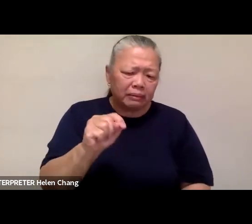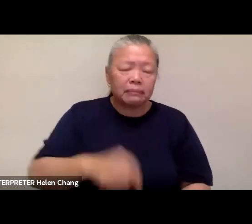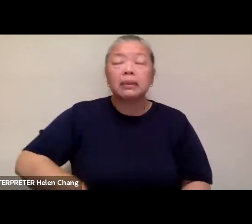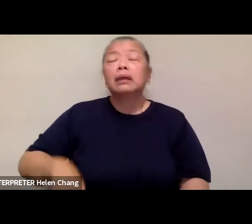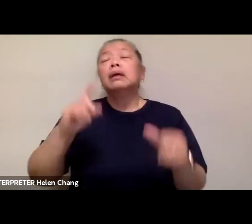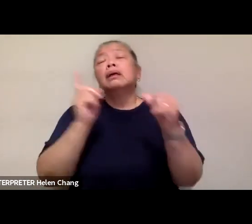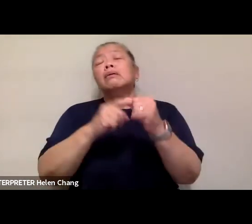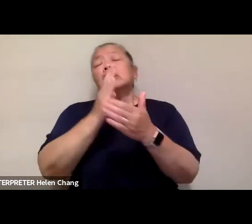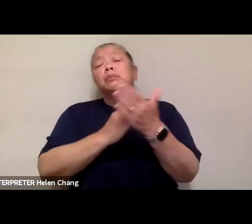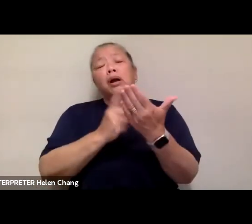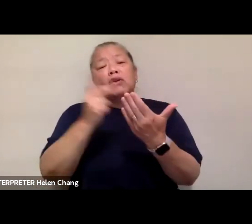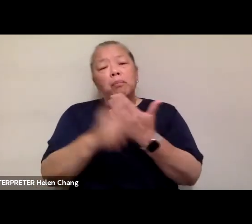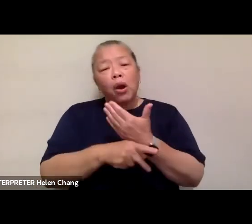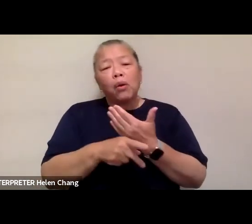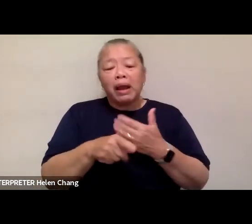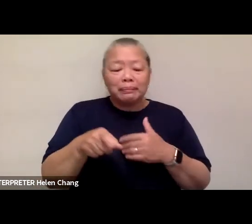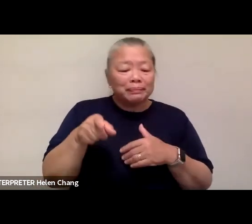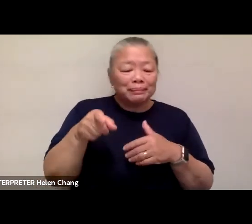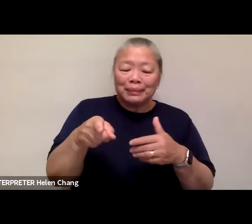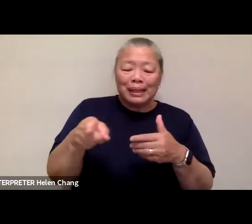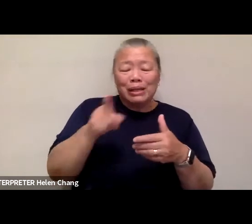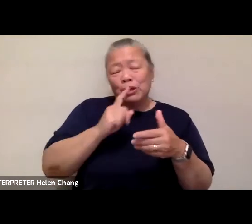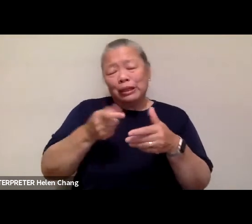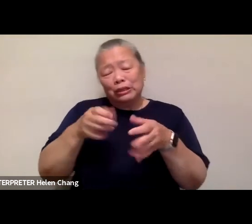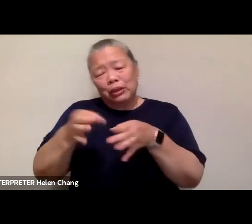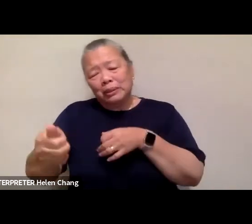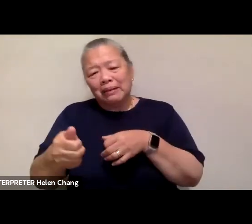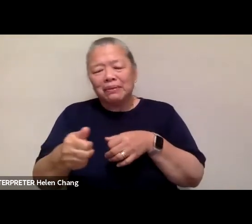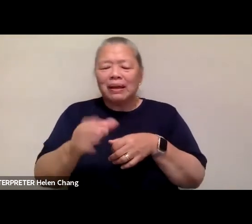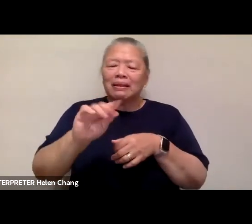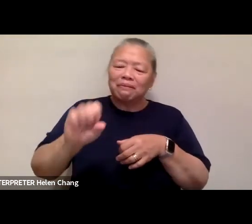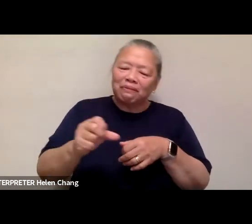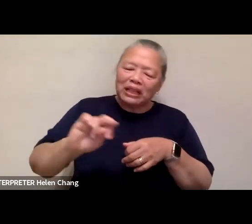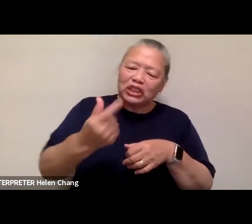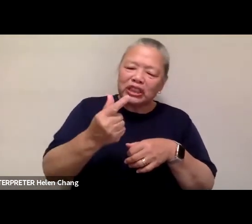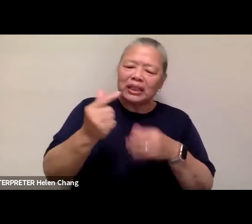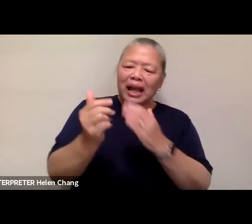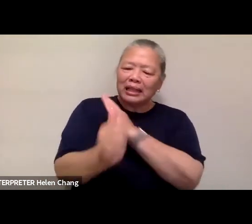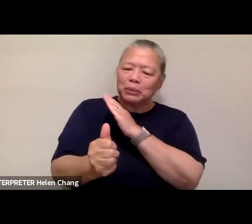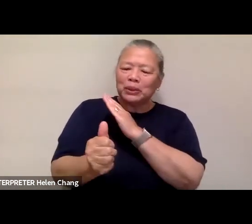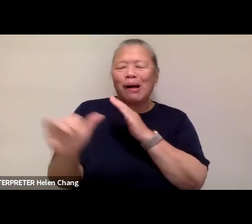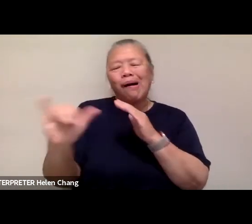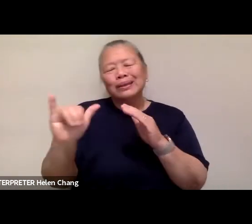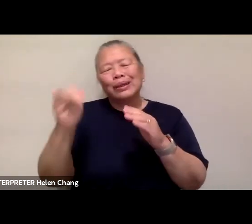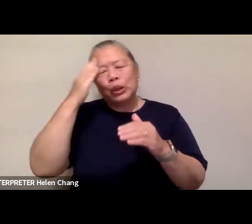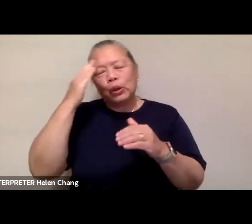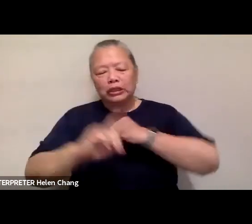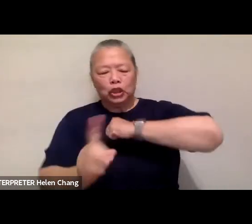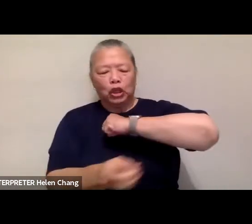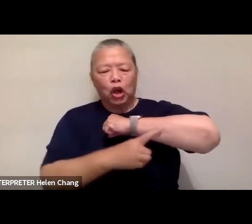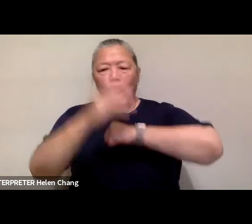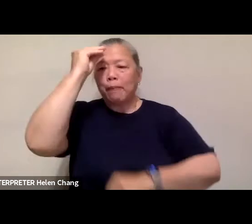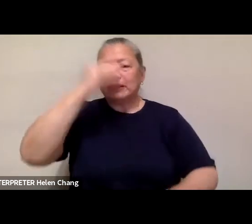be, as he described himself to all of us, the flushing expert otherwise known as the garbage man of Chinatown.